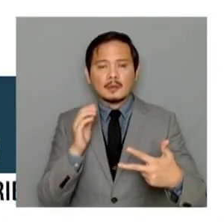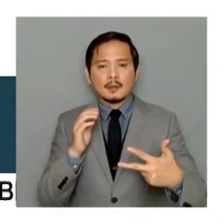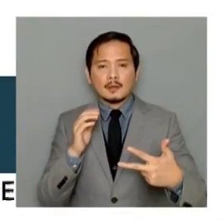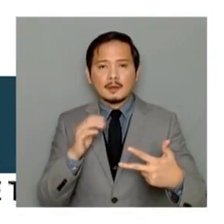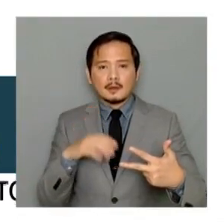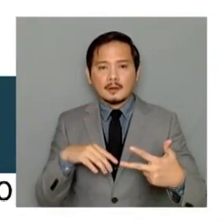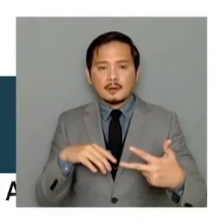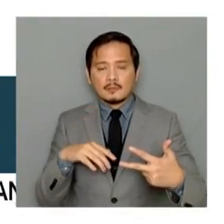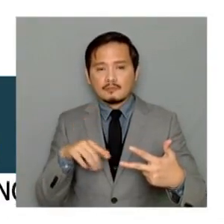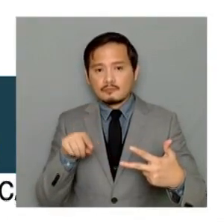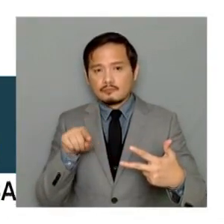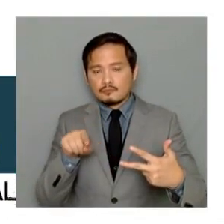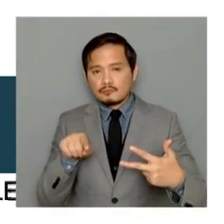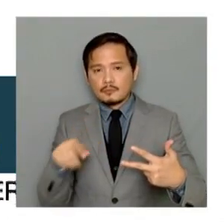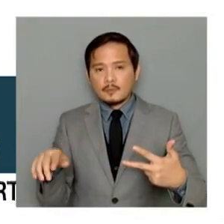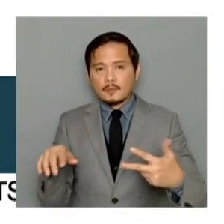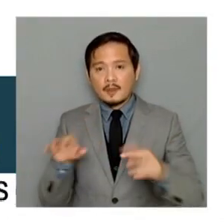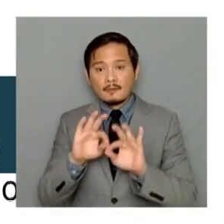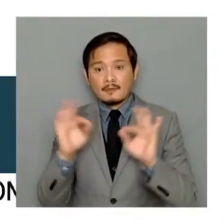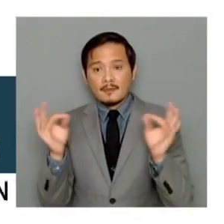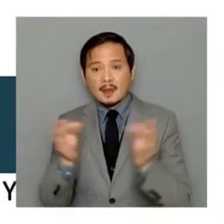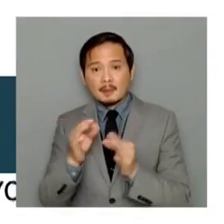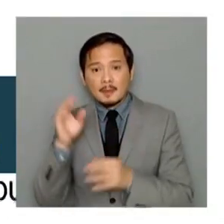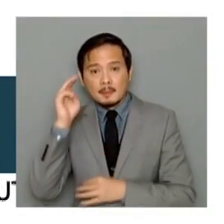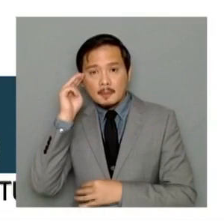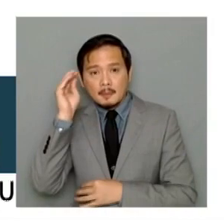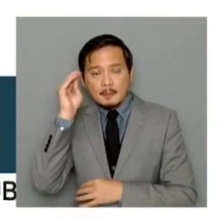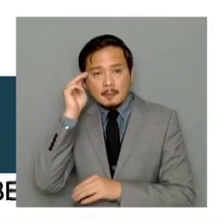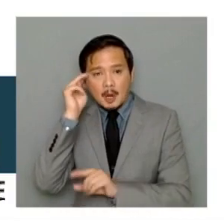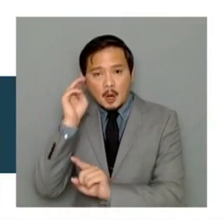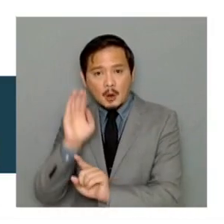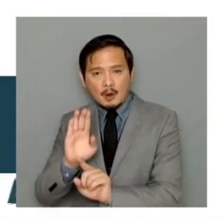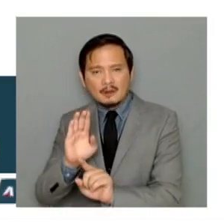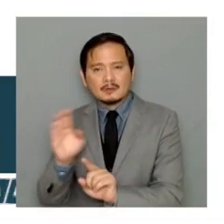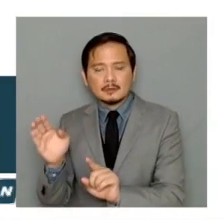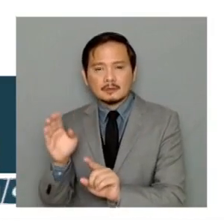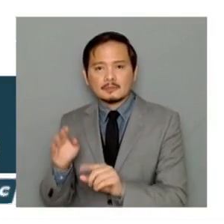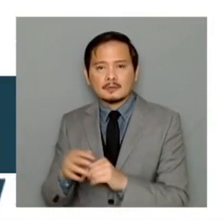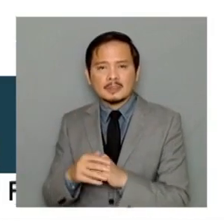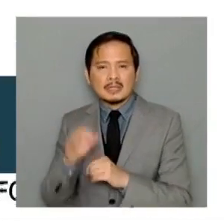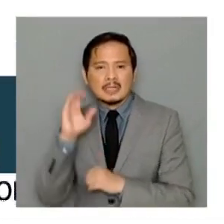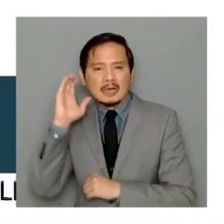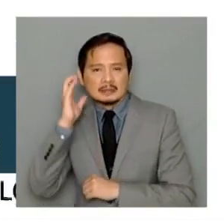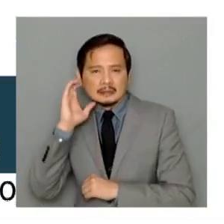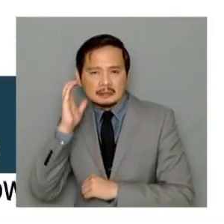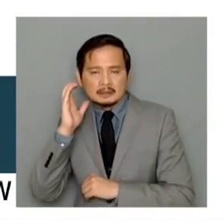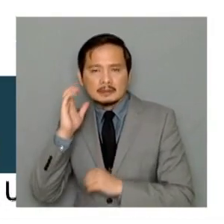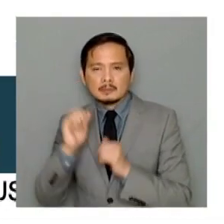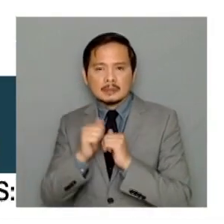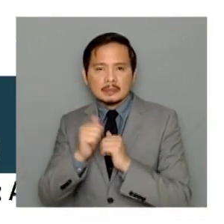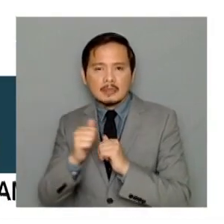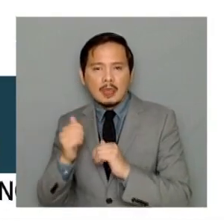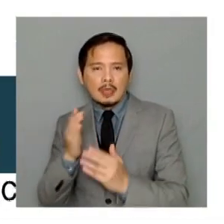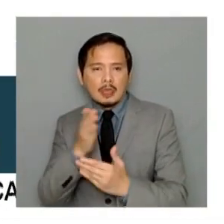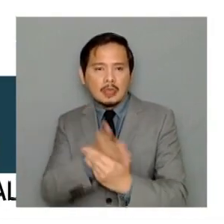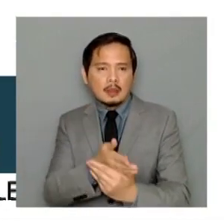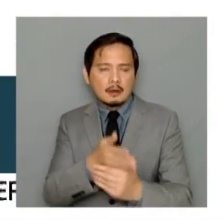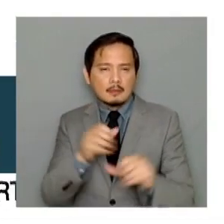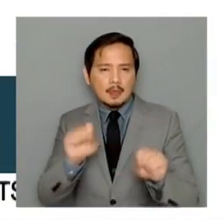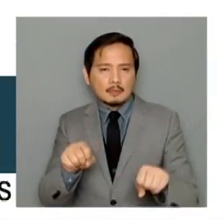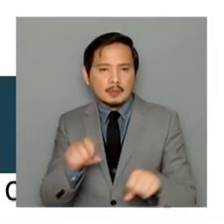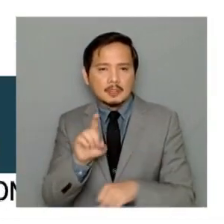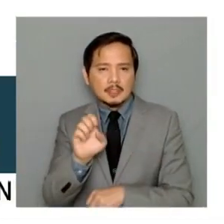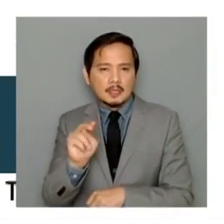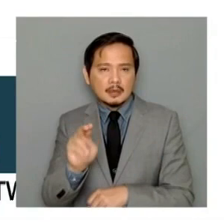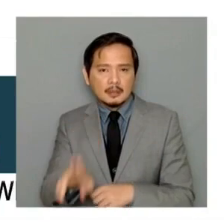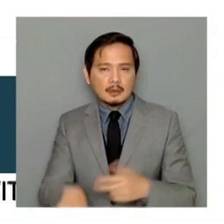there could be some family interests that can obstruct the integrity of our environmental governance in the DNR. And then,